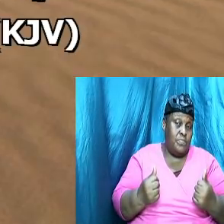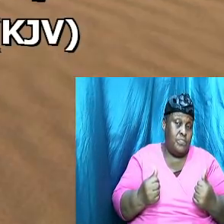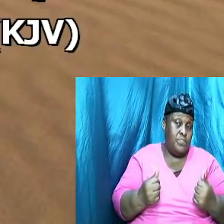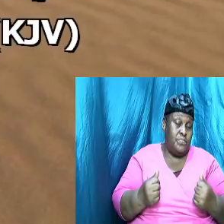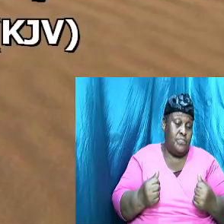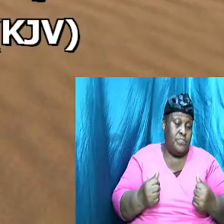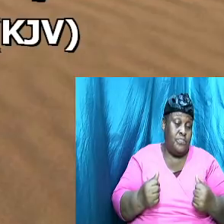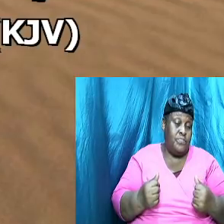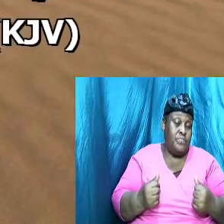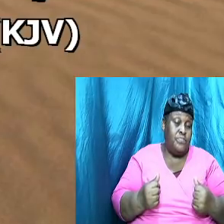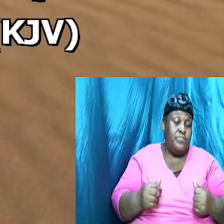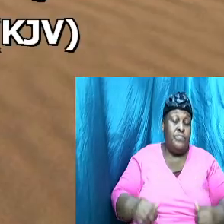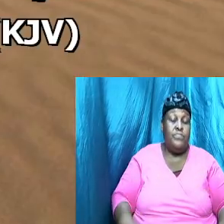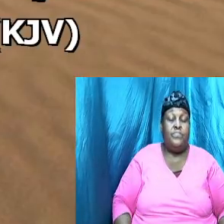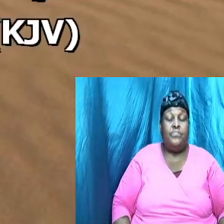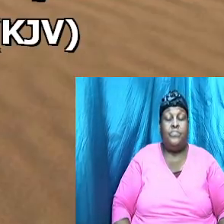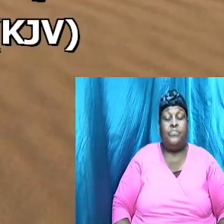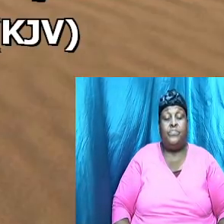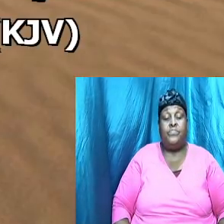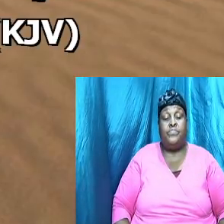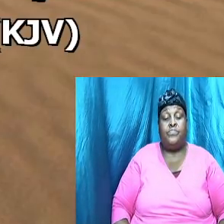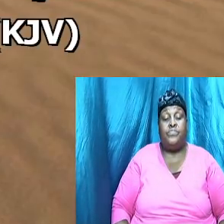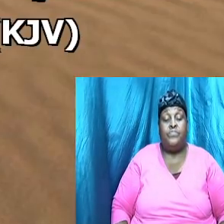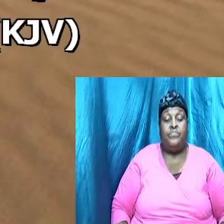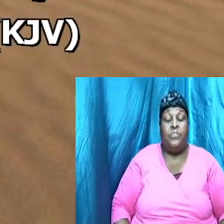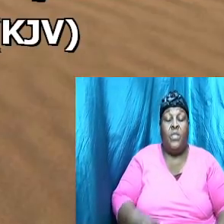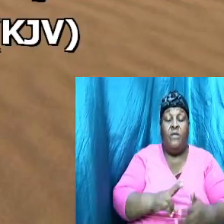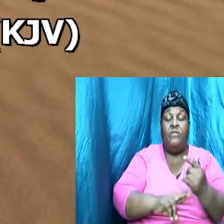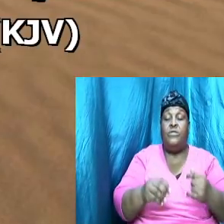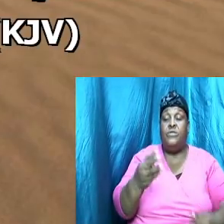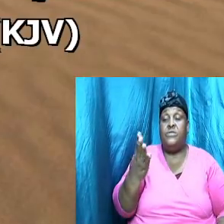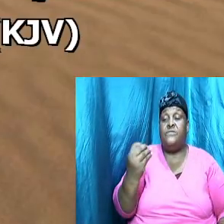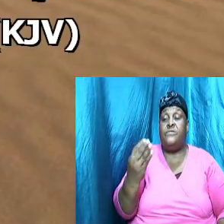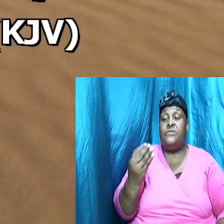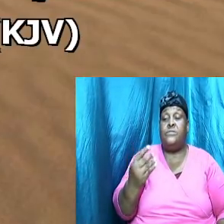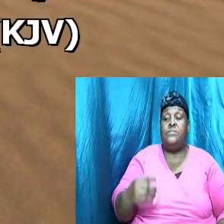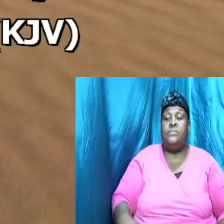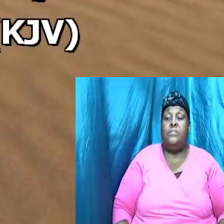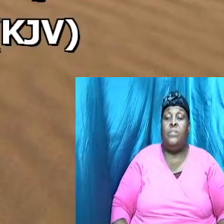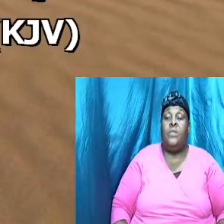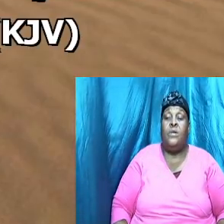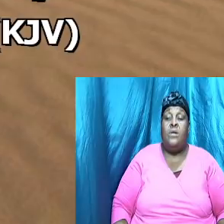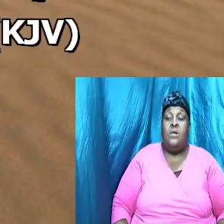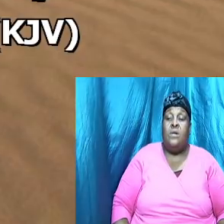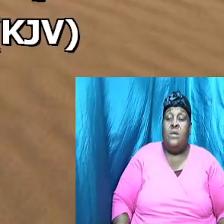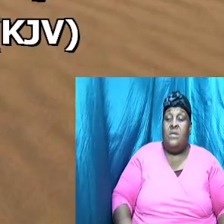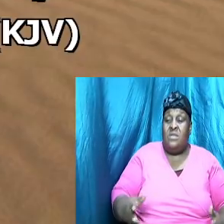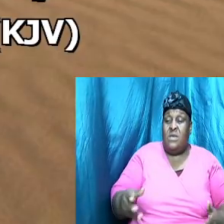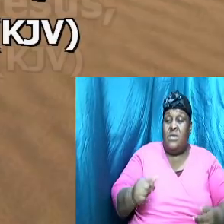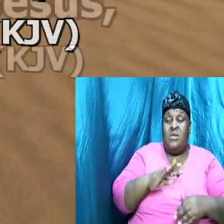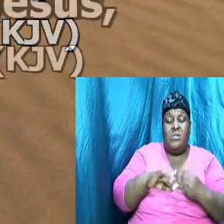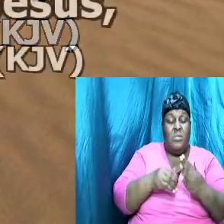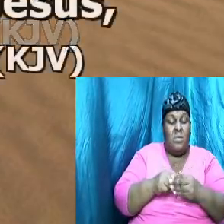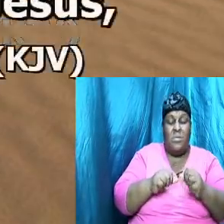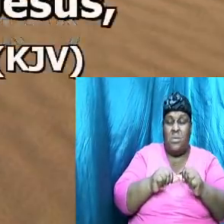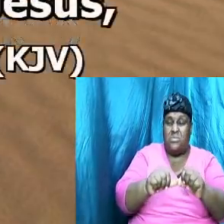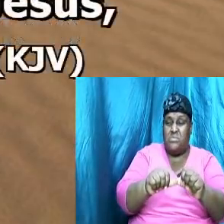I jump over to verse 14. These all continued